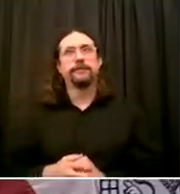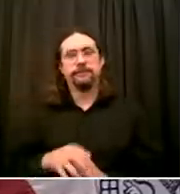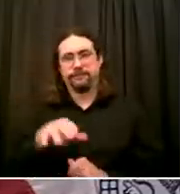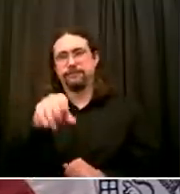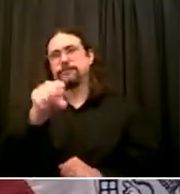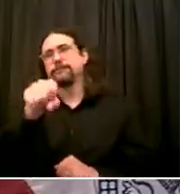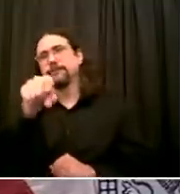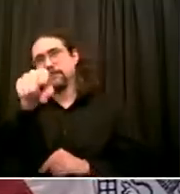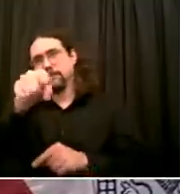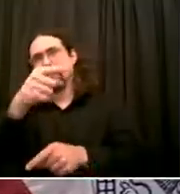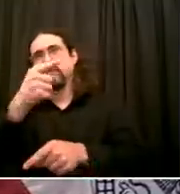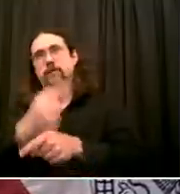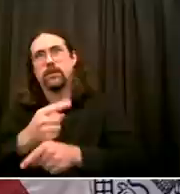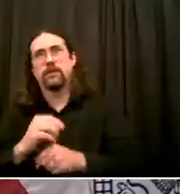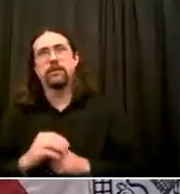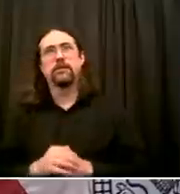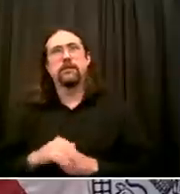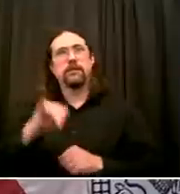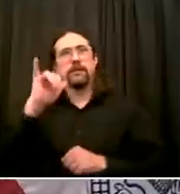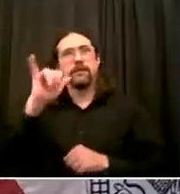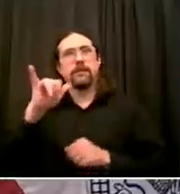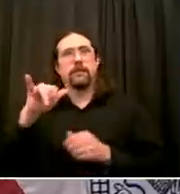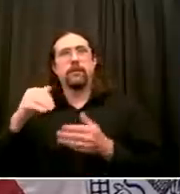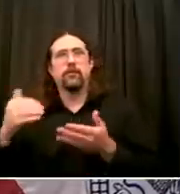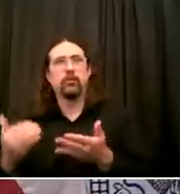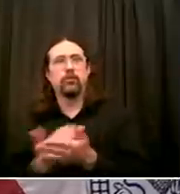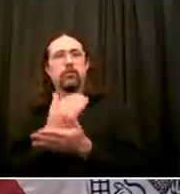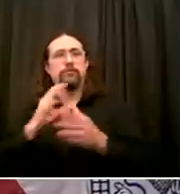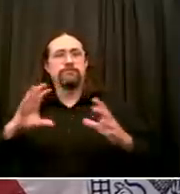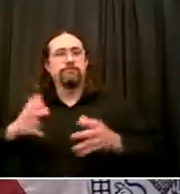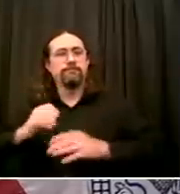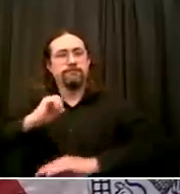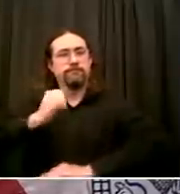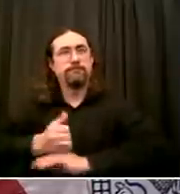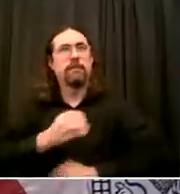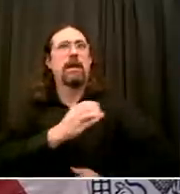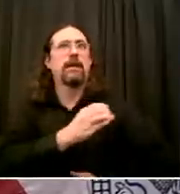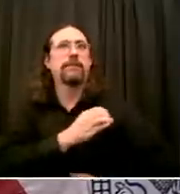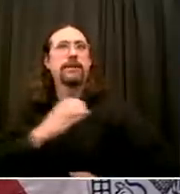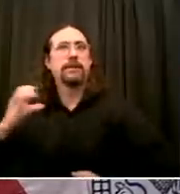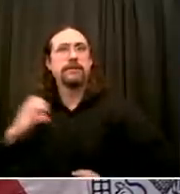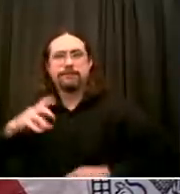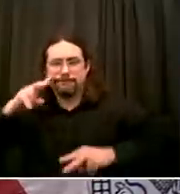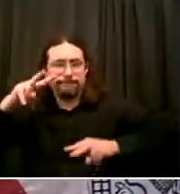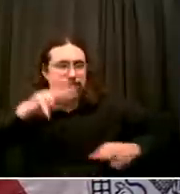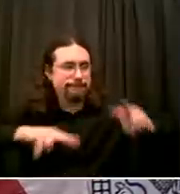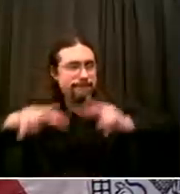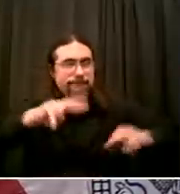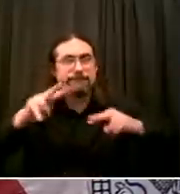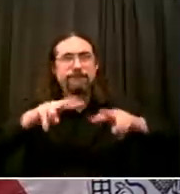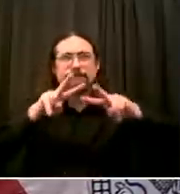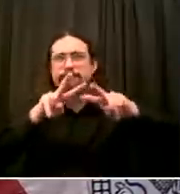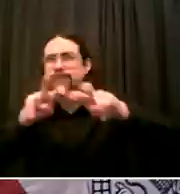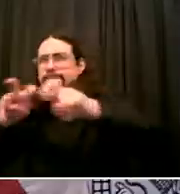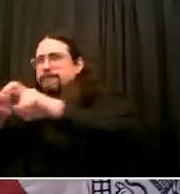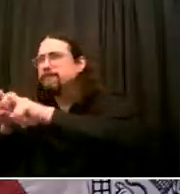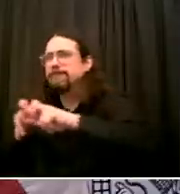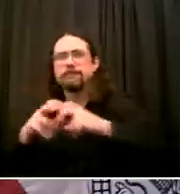needs to examine We gotta look at all of our history To say the least that's a huge undertaking and it will happen in stages